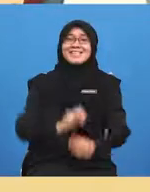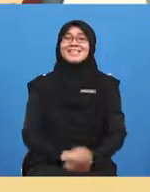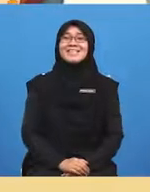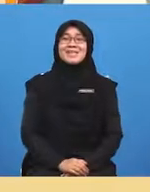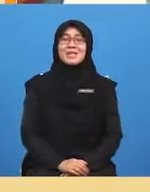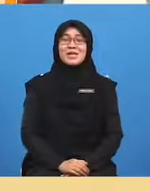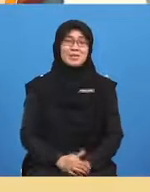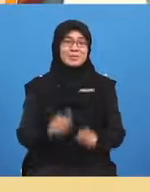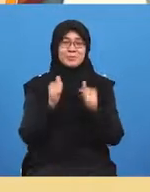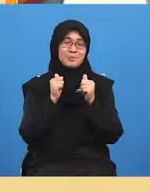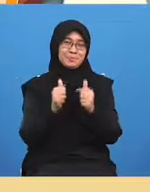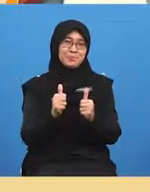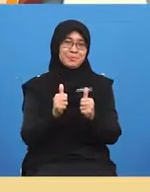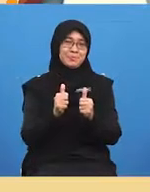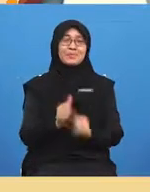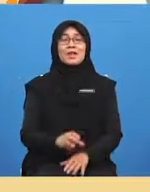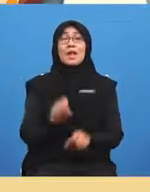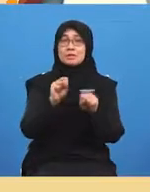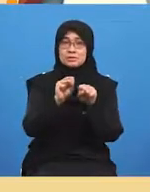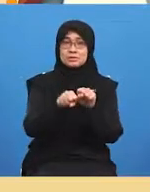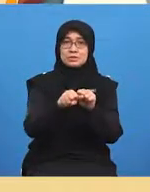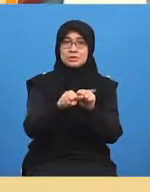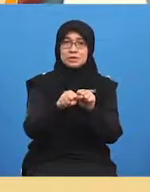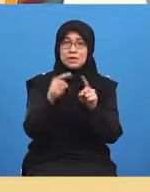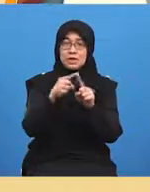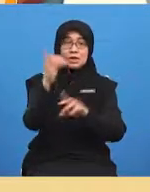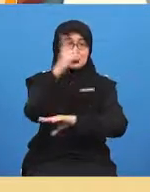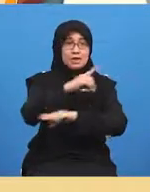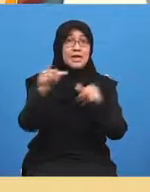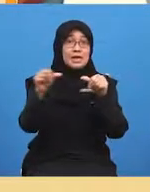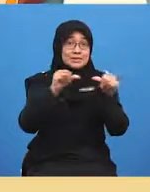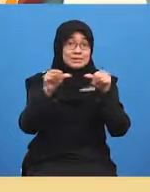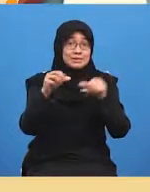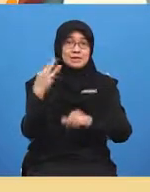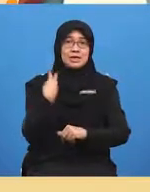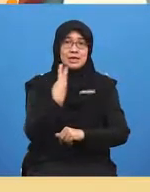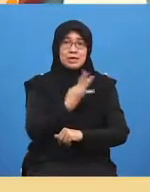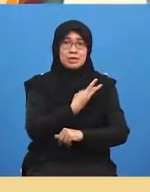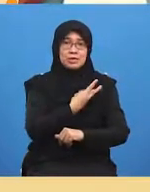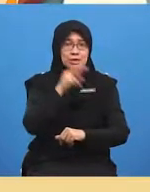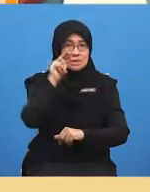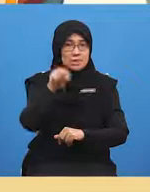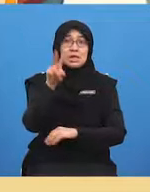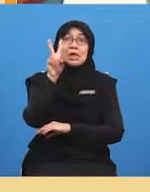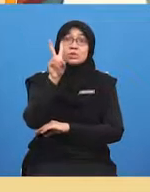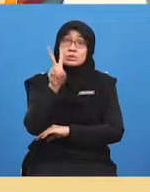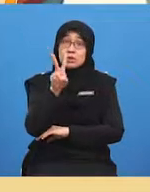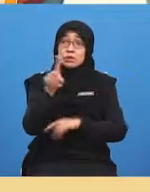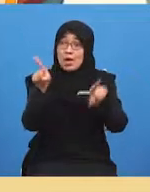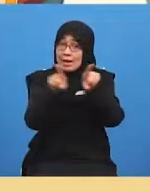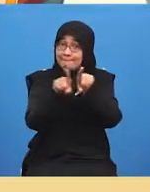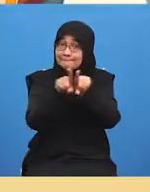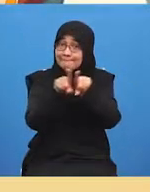two so for today's activity we are going to need two matching